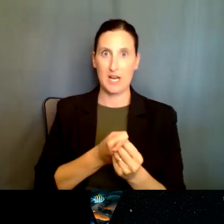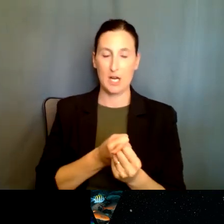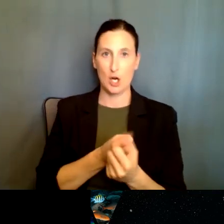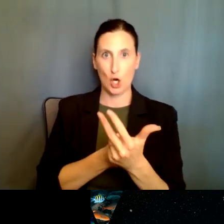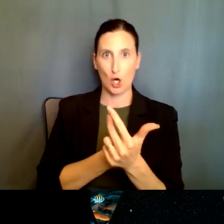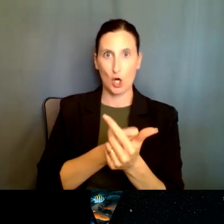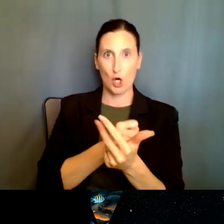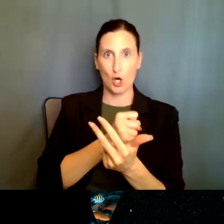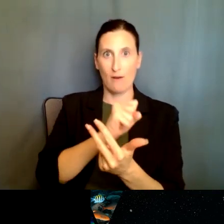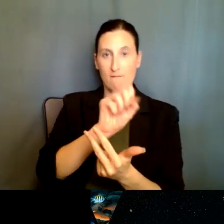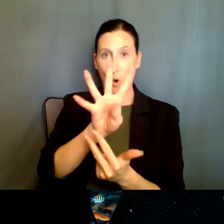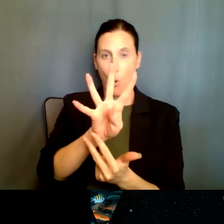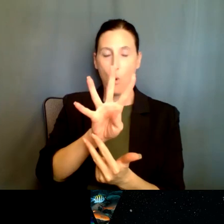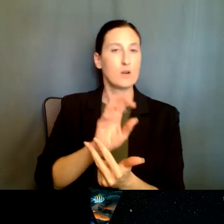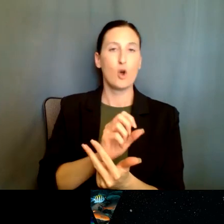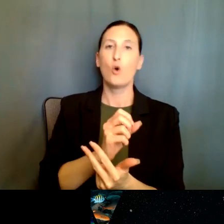20 million every year.